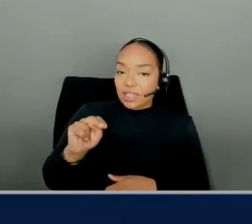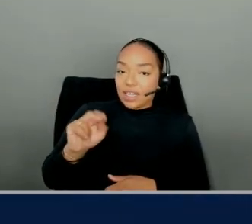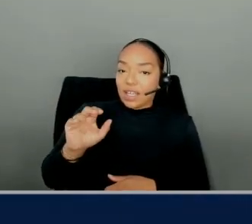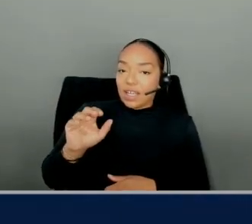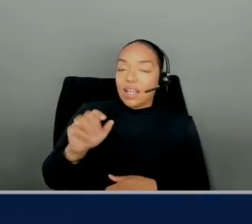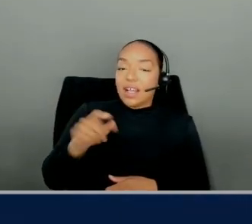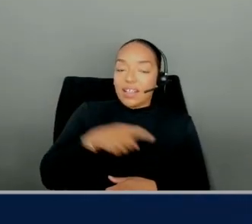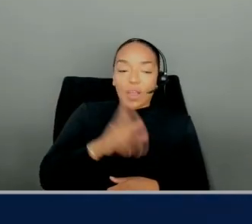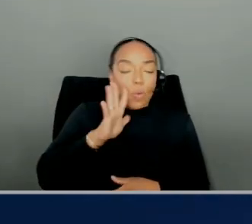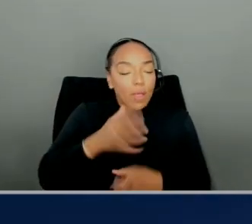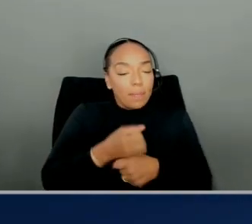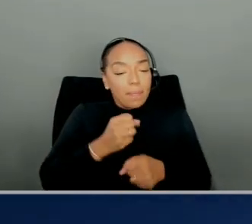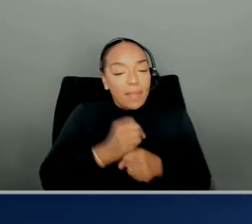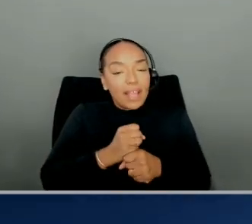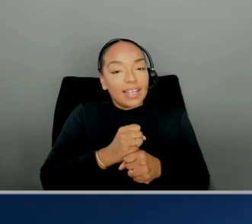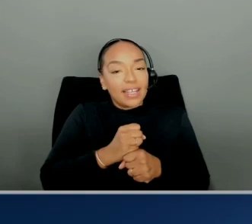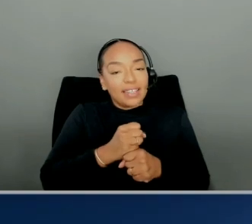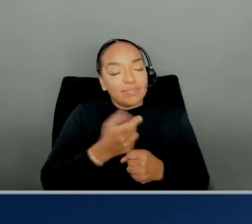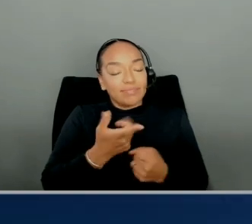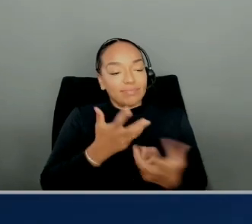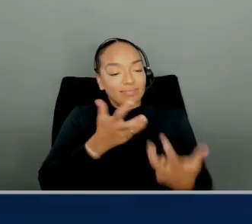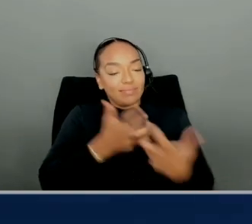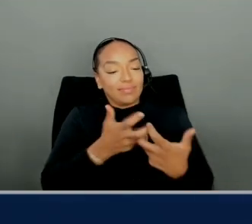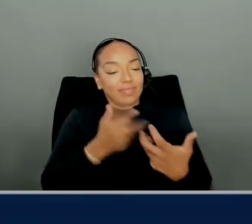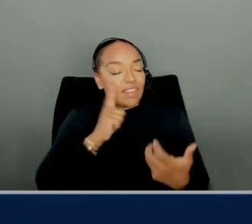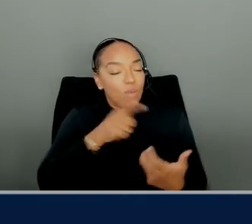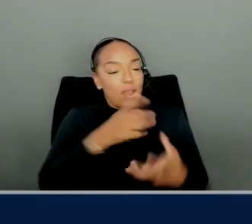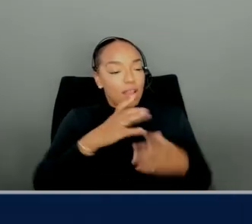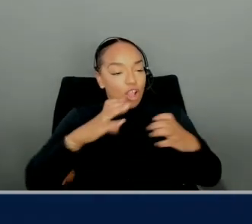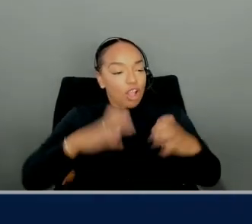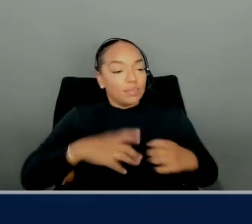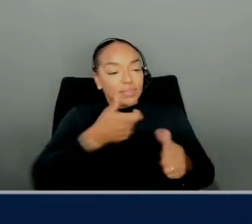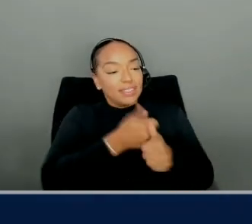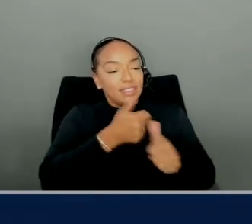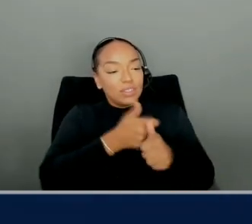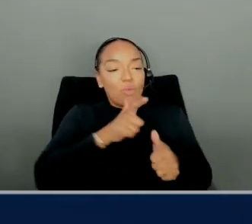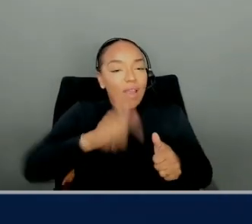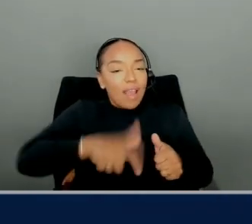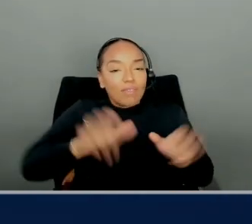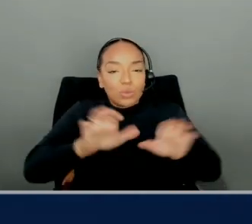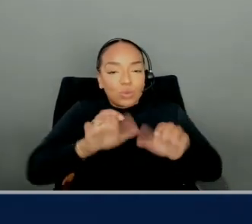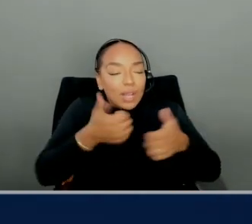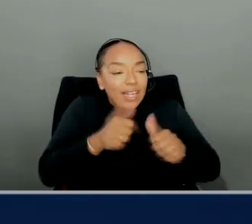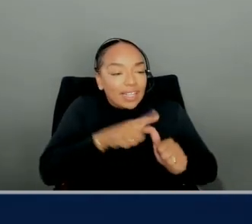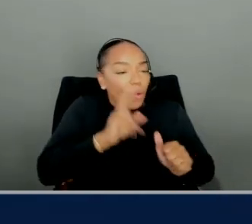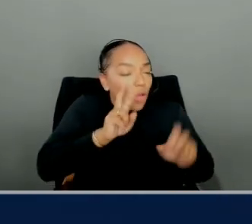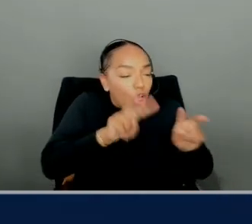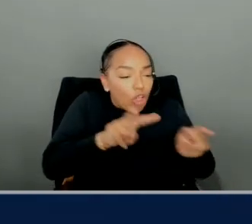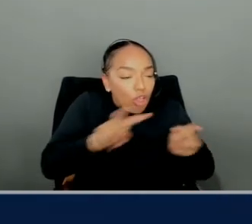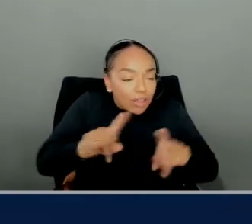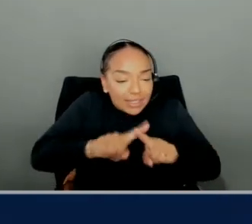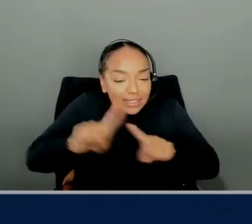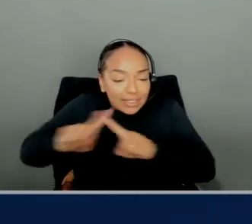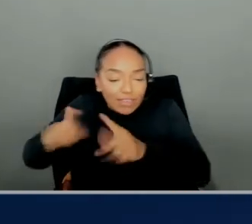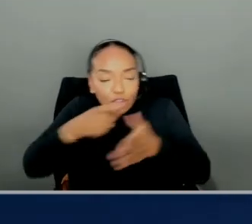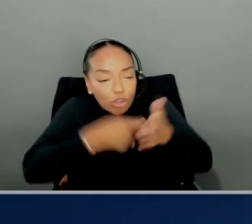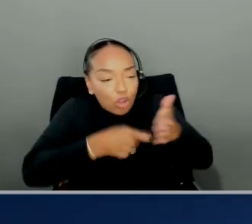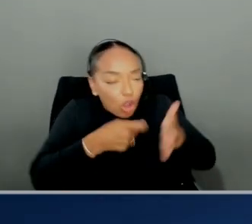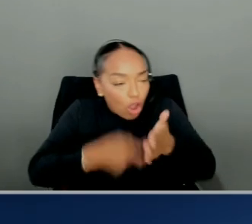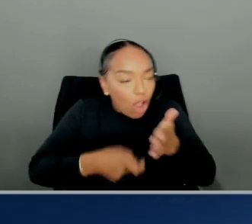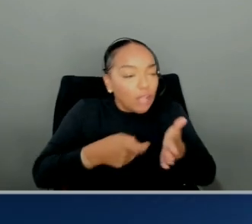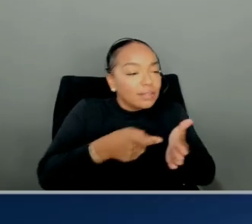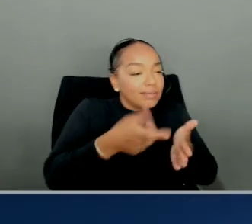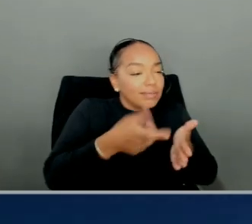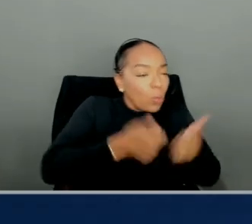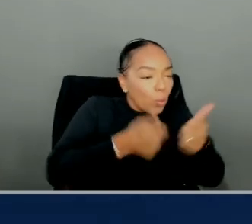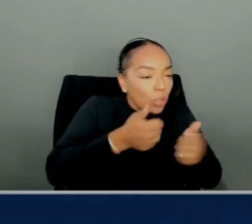for the customer, so they don't have to really actually do anything. It will look at the different cost optimizer plans and will select